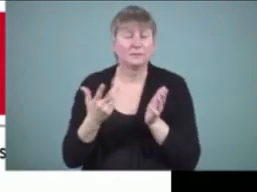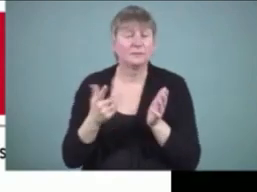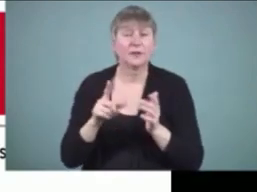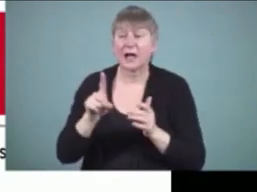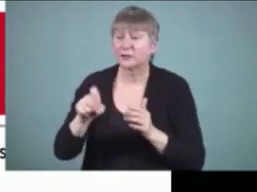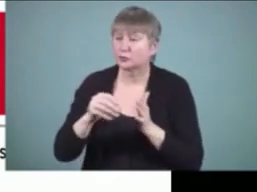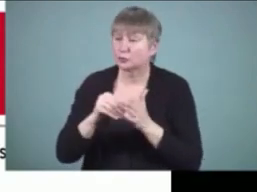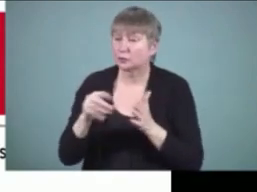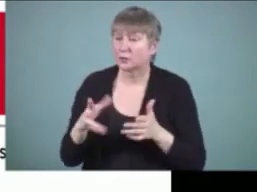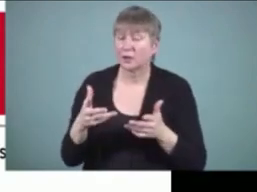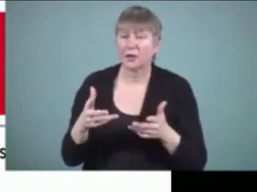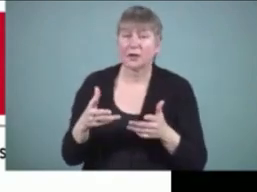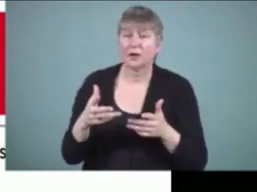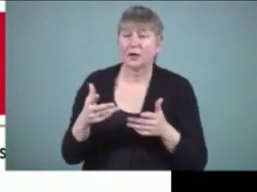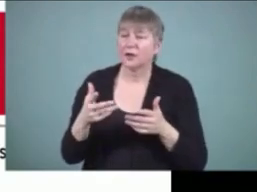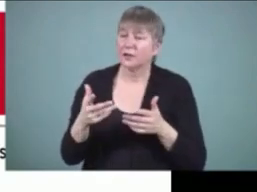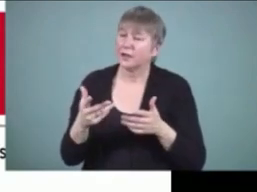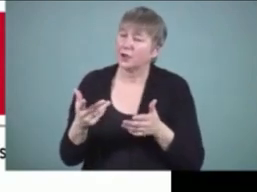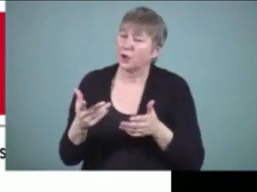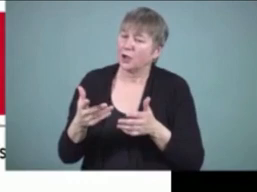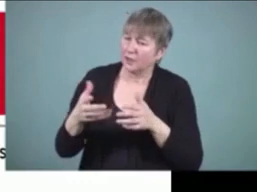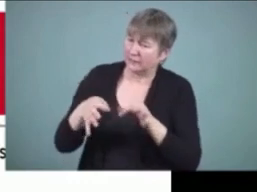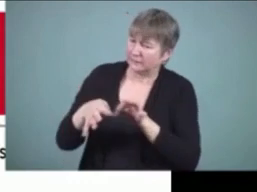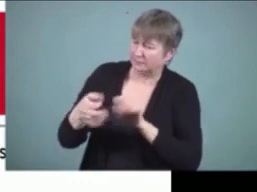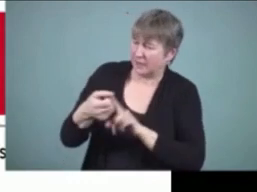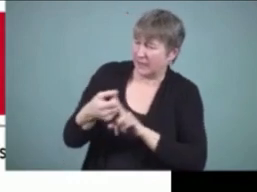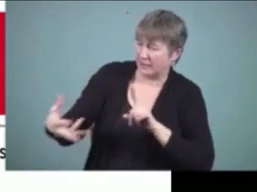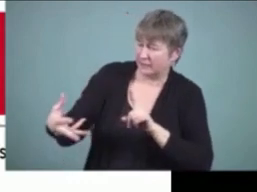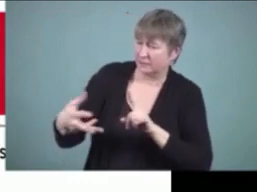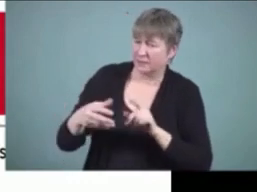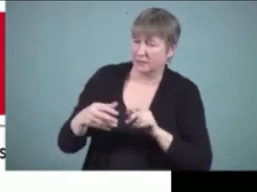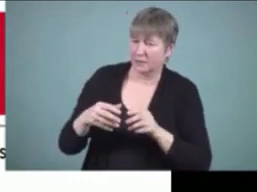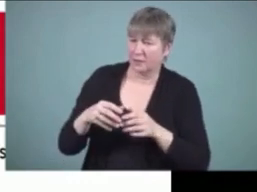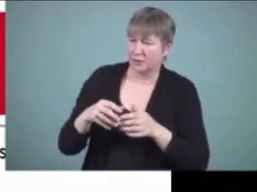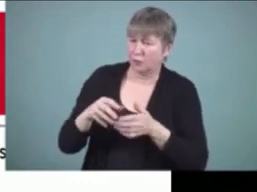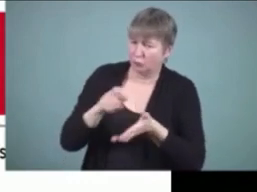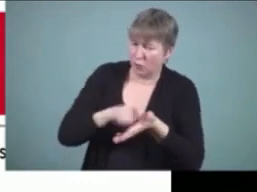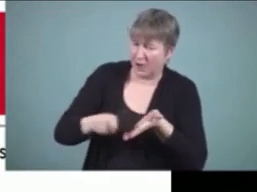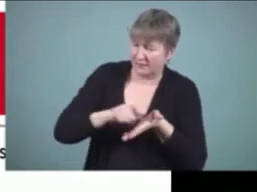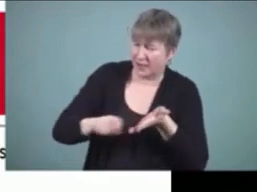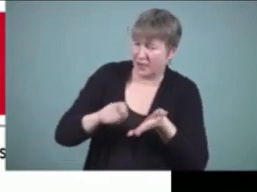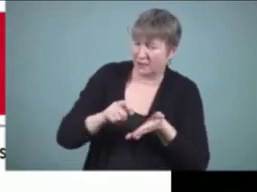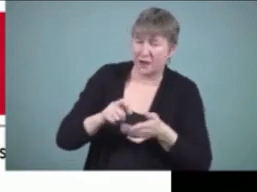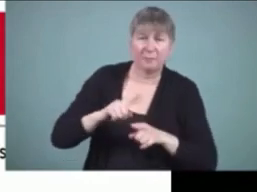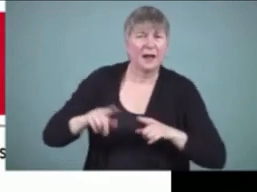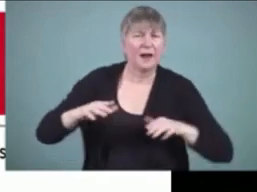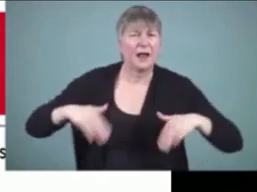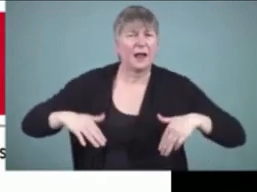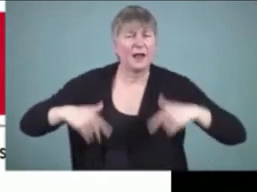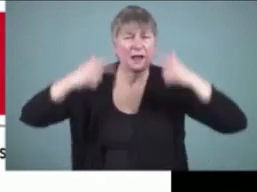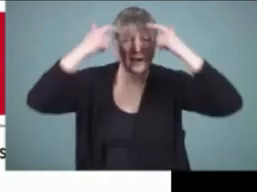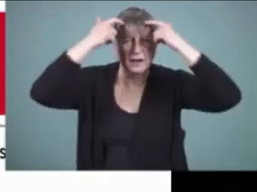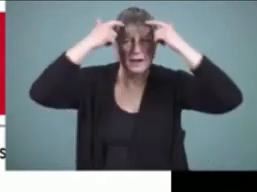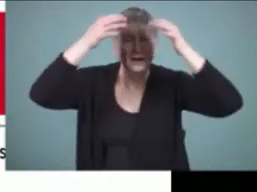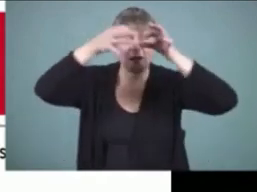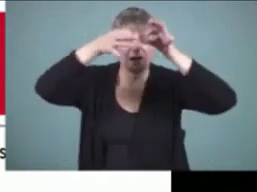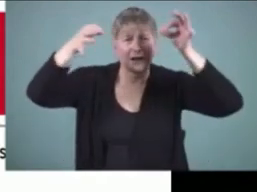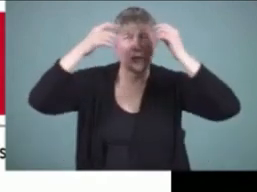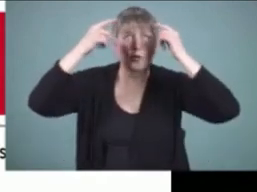or retell with supporting details in writing before they've been able to do that in their through the air language